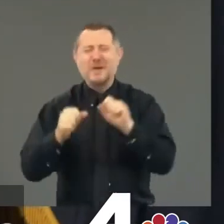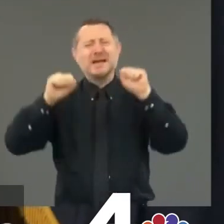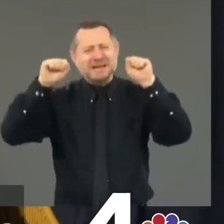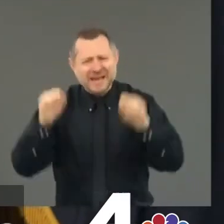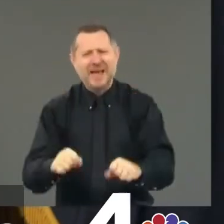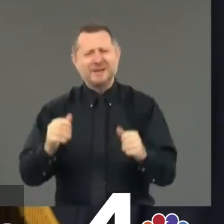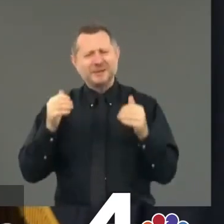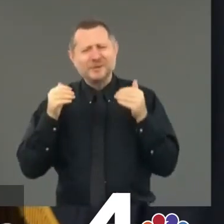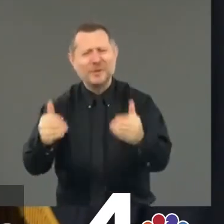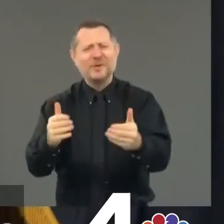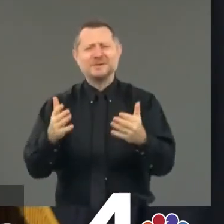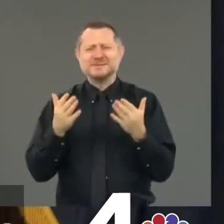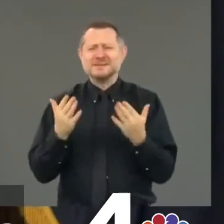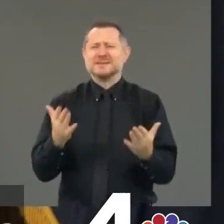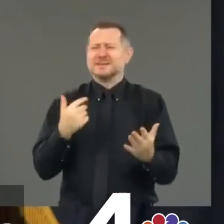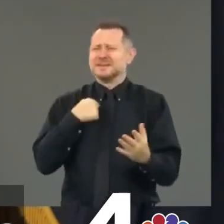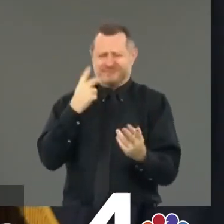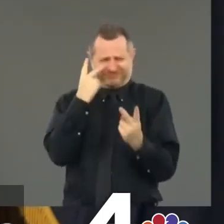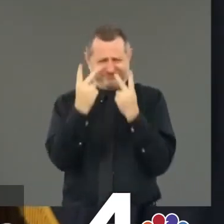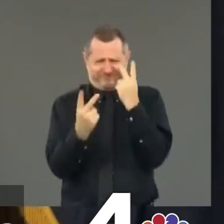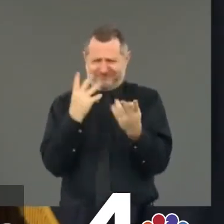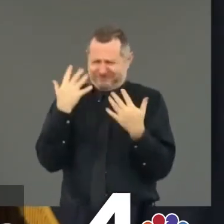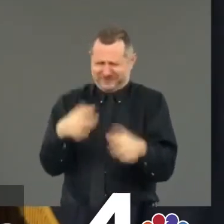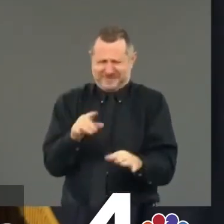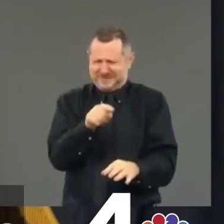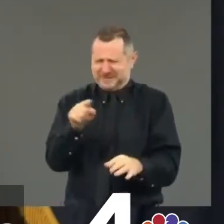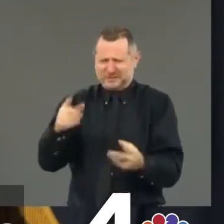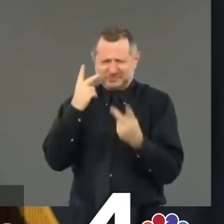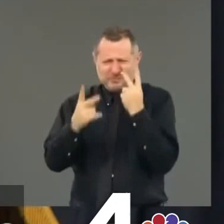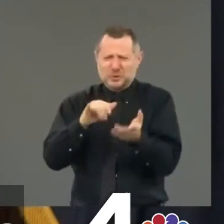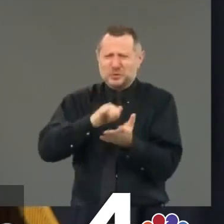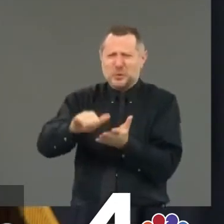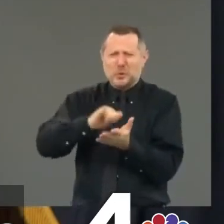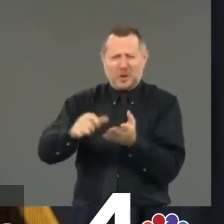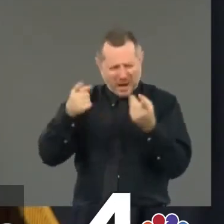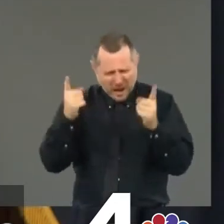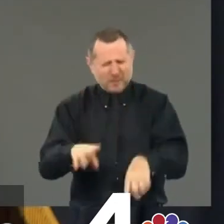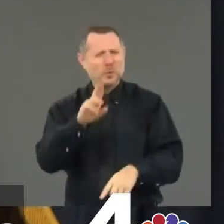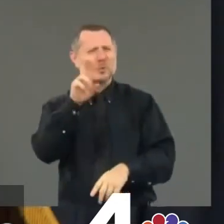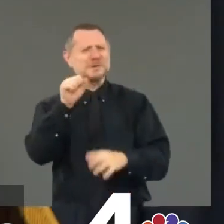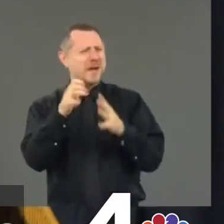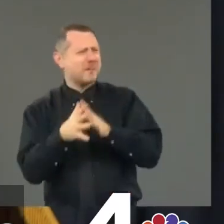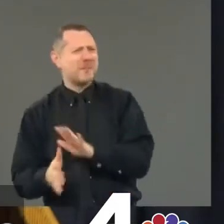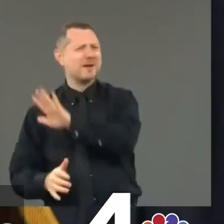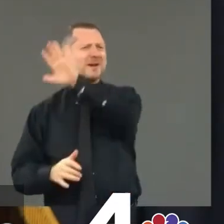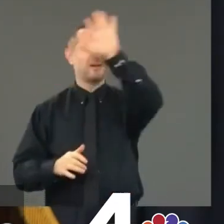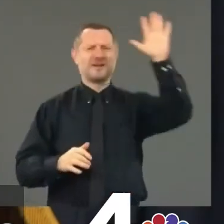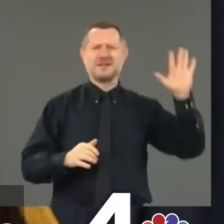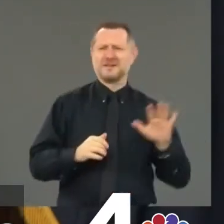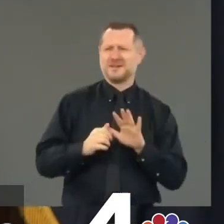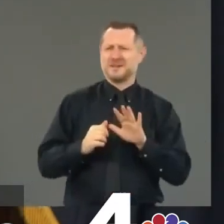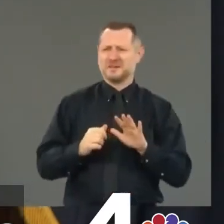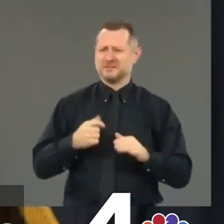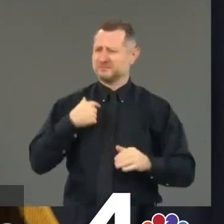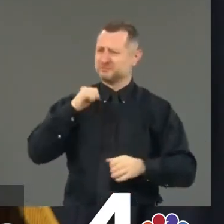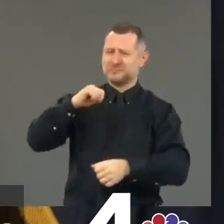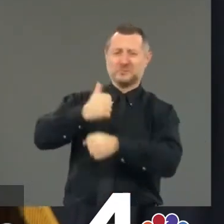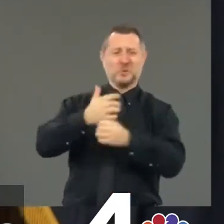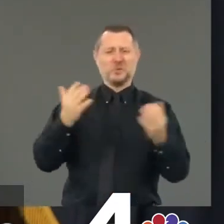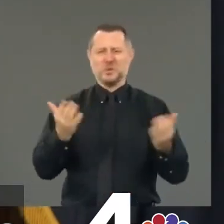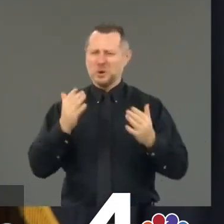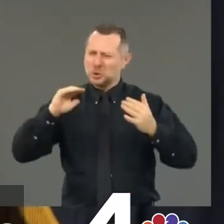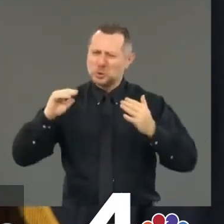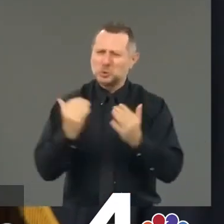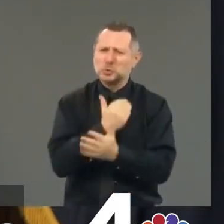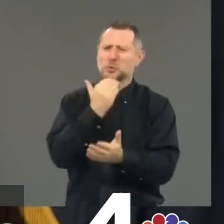have seen it happen in this state and in this nation. We created a new civil right in this